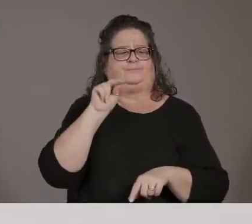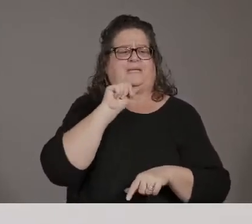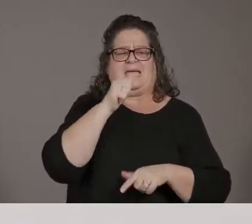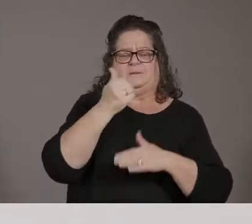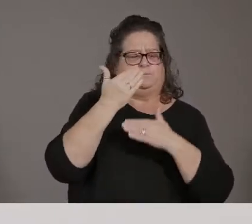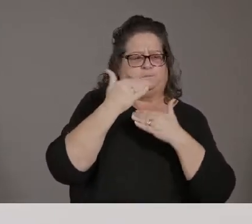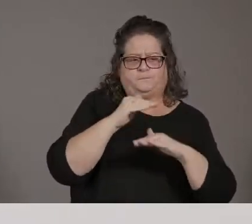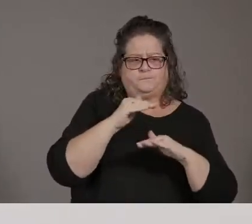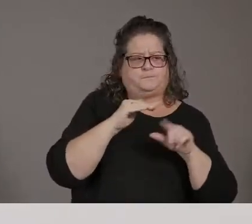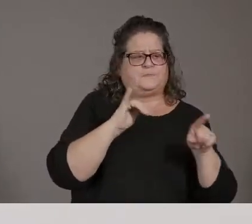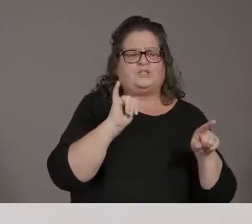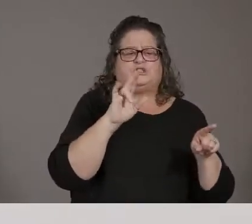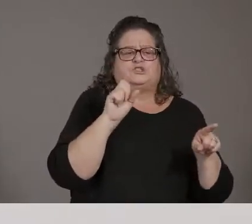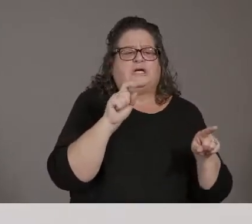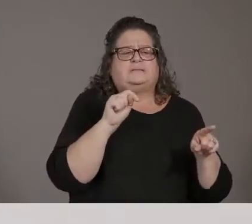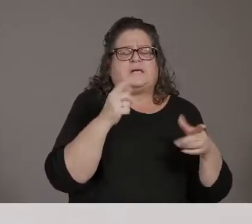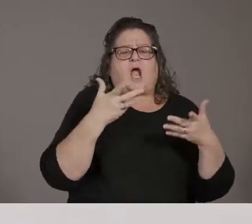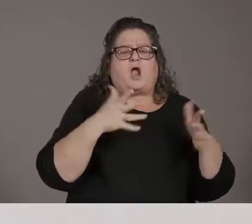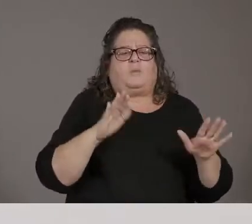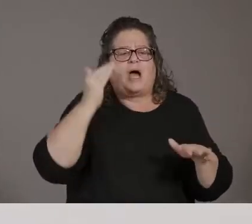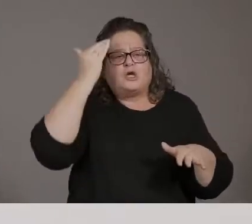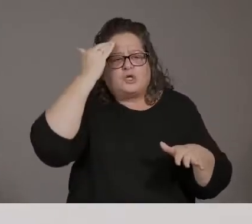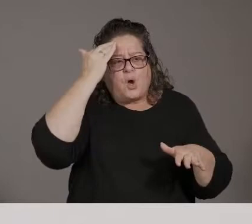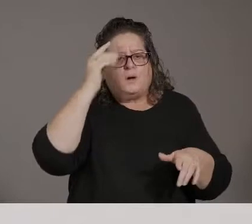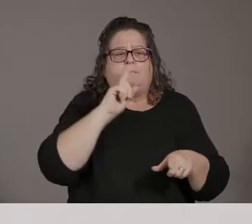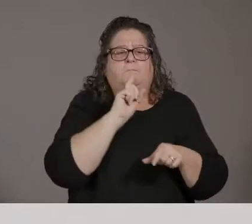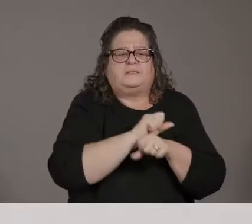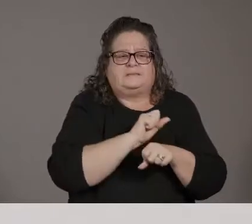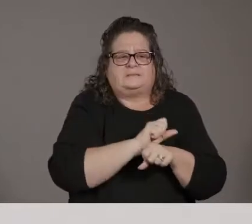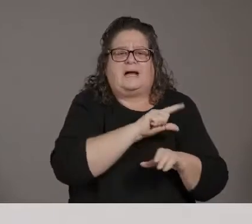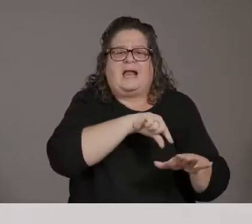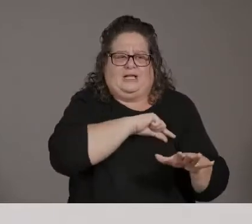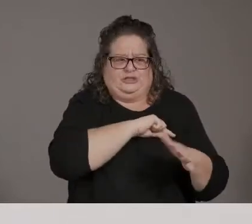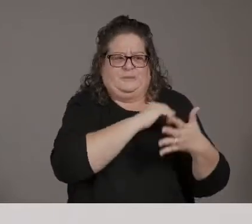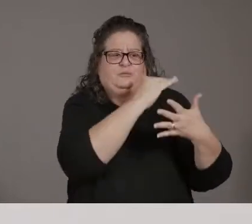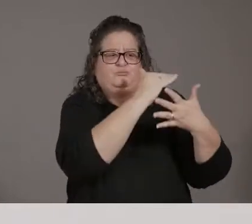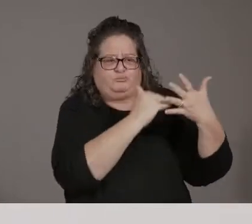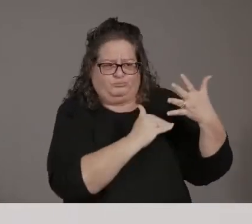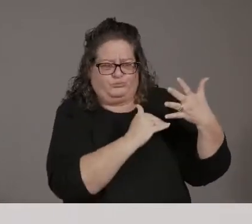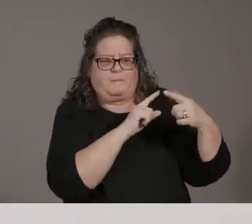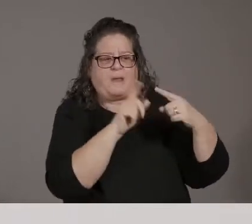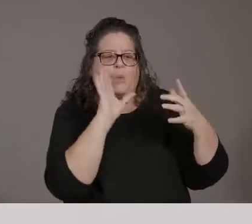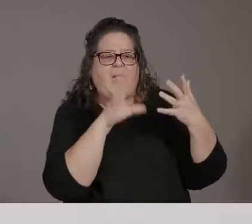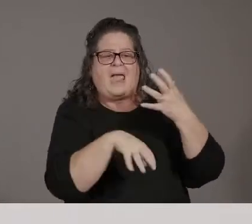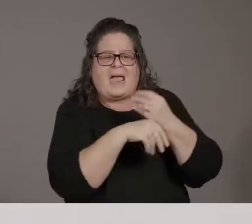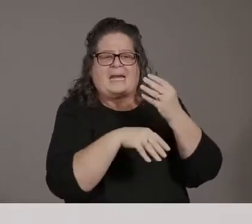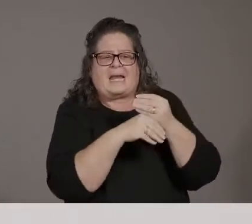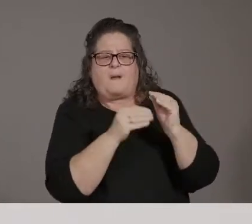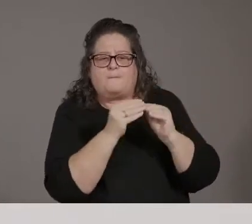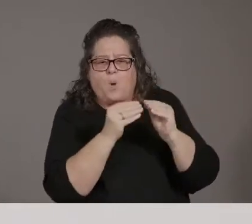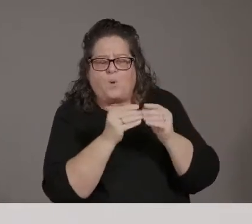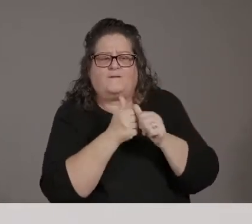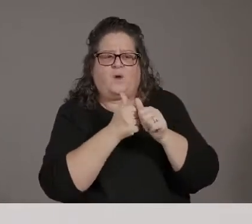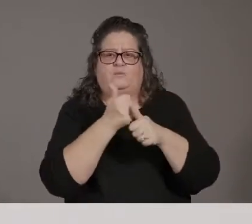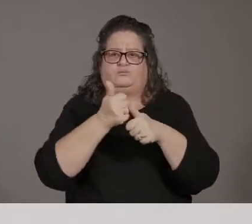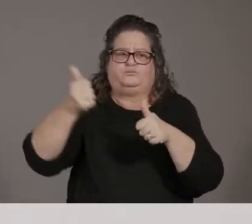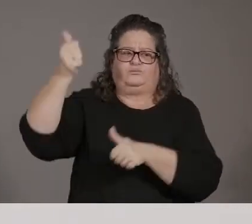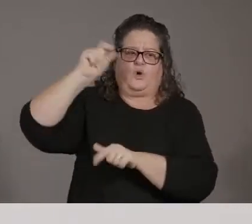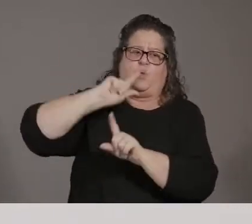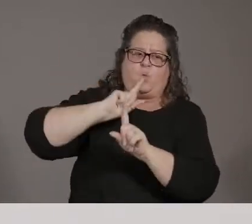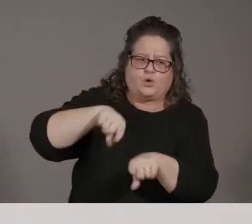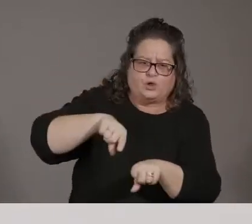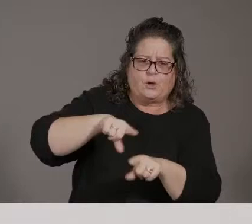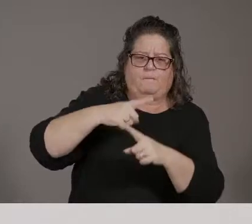definitely were eligible right now. We'll be expanding that based on the executive order and, and discussions with VAPAC as well as,